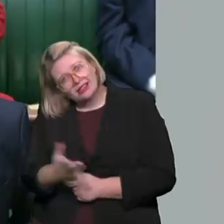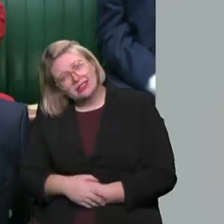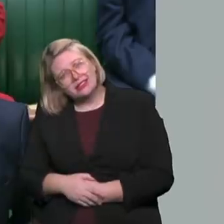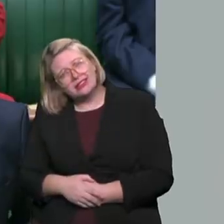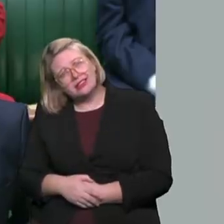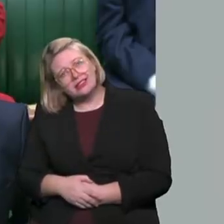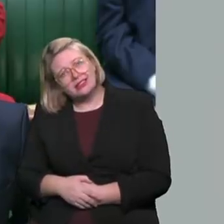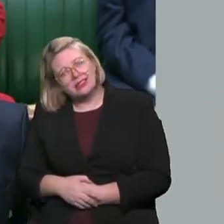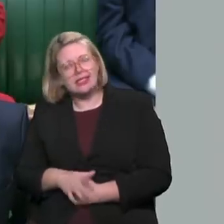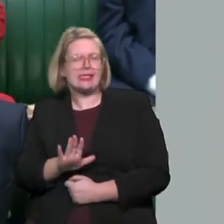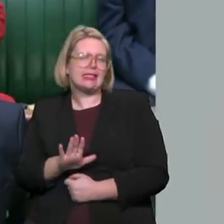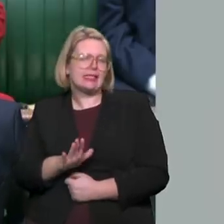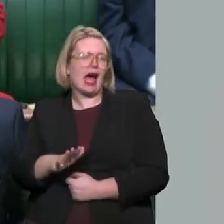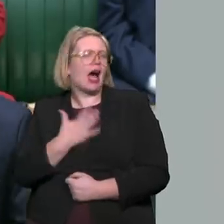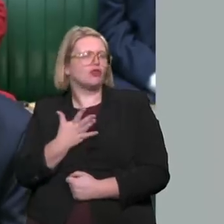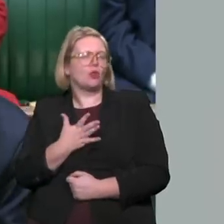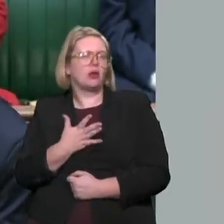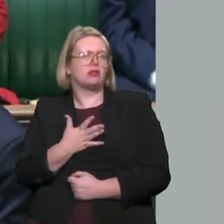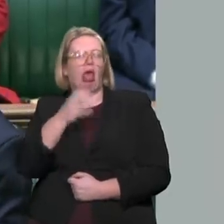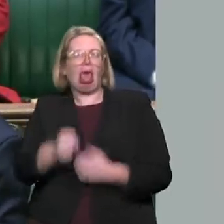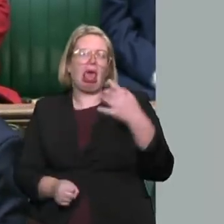want to descend to that kind of knockabout.